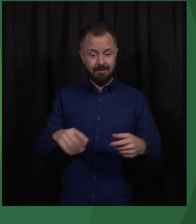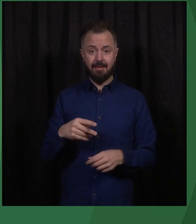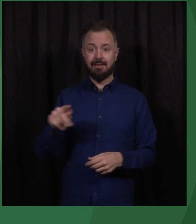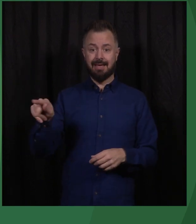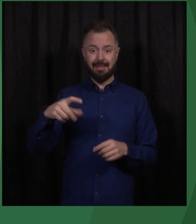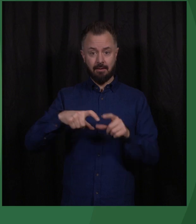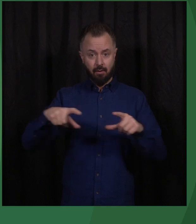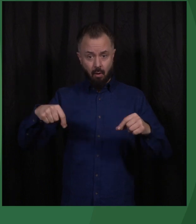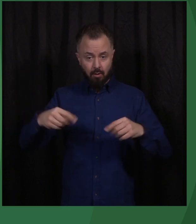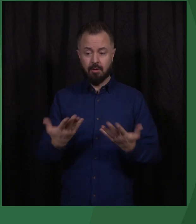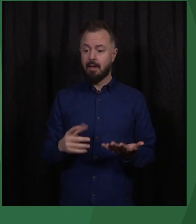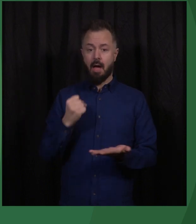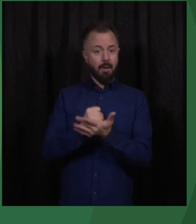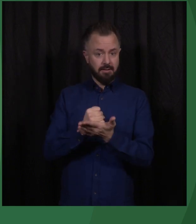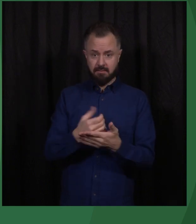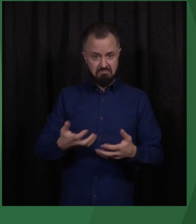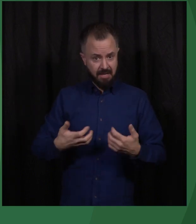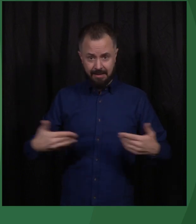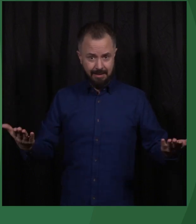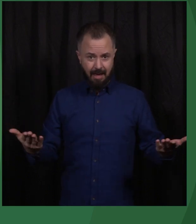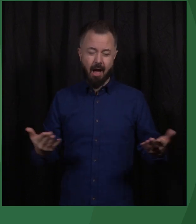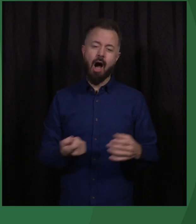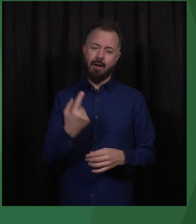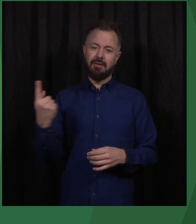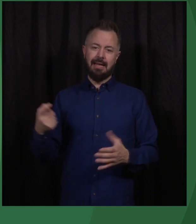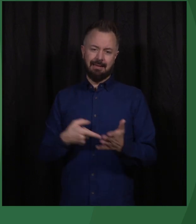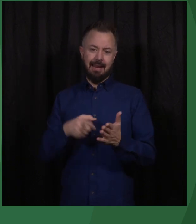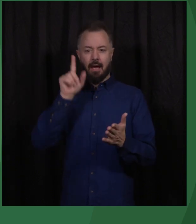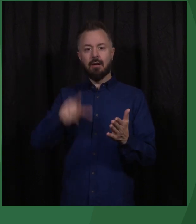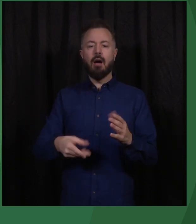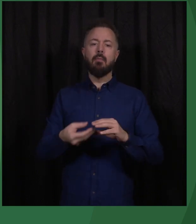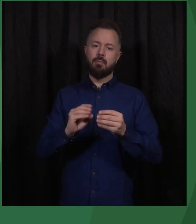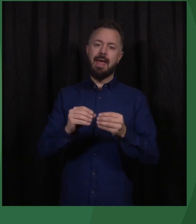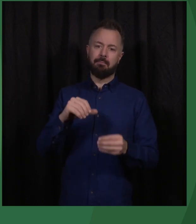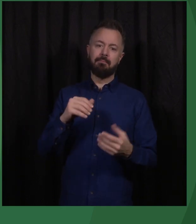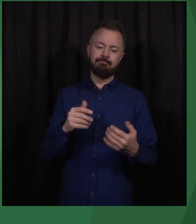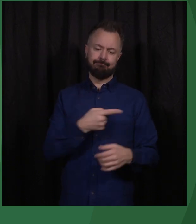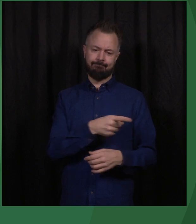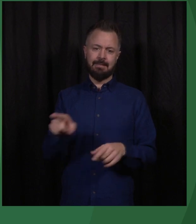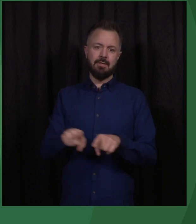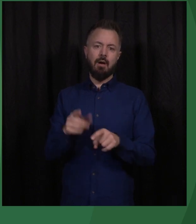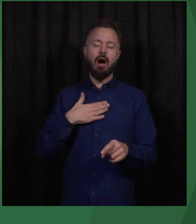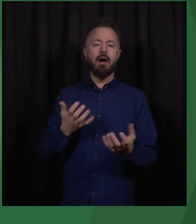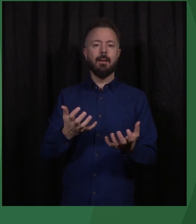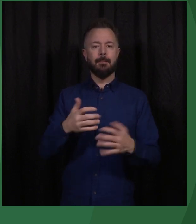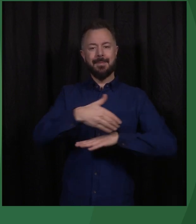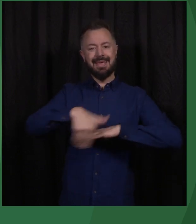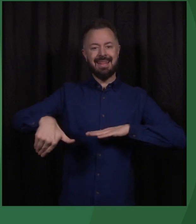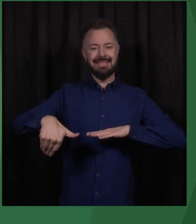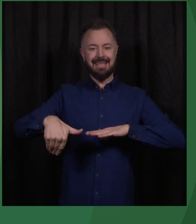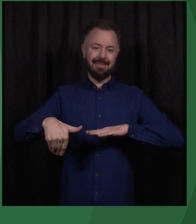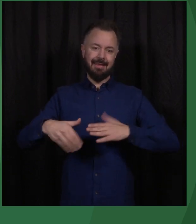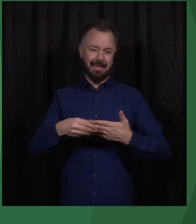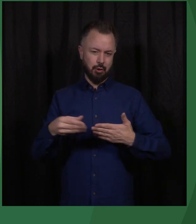passports. That can sometimes be an issue for people with limited means. Why am I mentioning this?